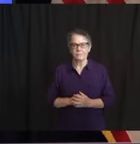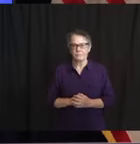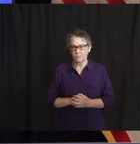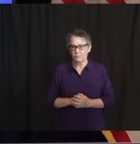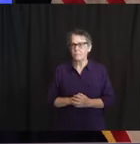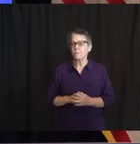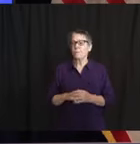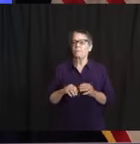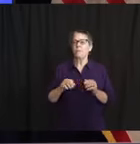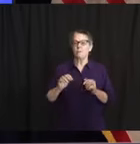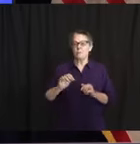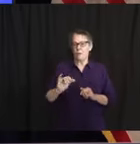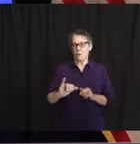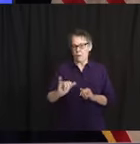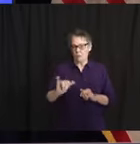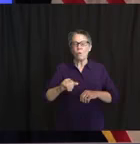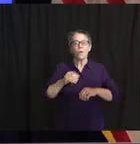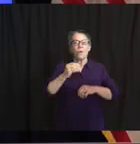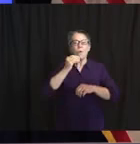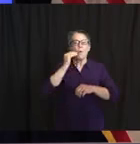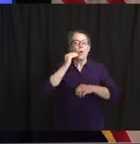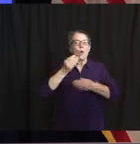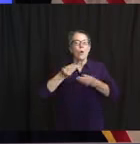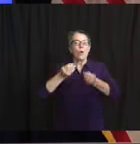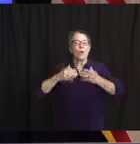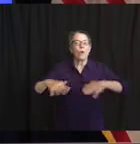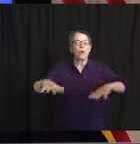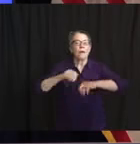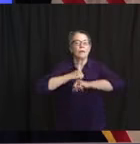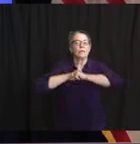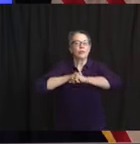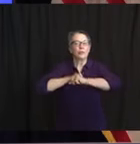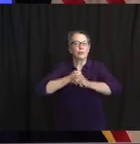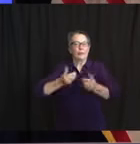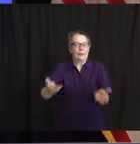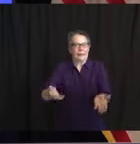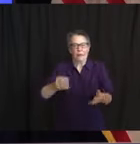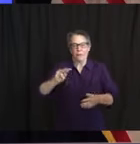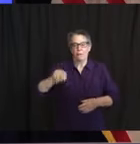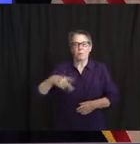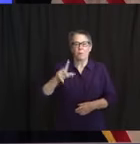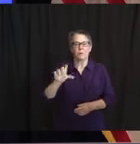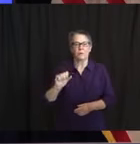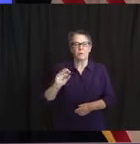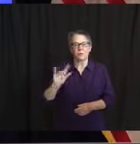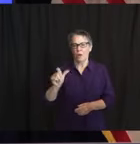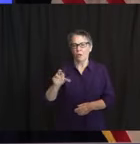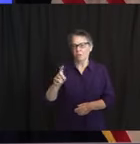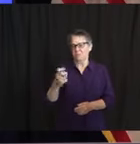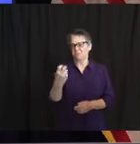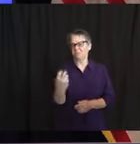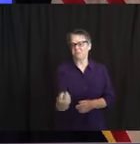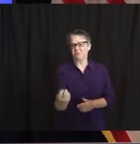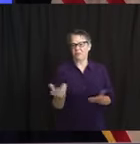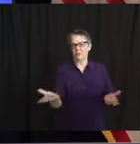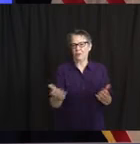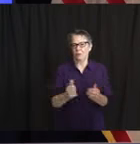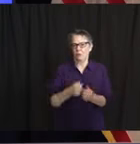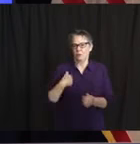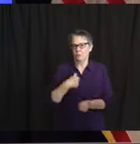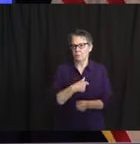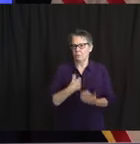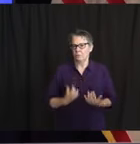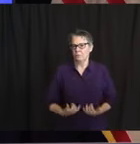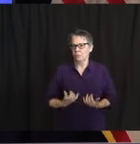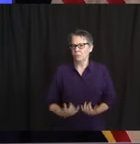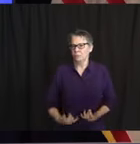Preparedness and other colleagues. Since yesterday, a couple of interesting conversations. Number one, we have many, as you can imagine,